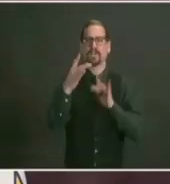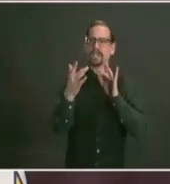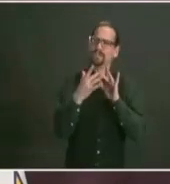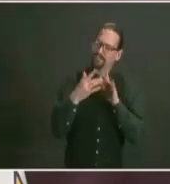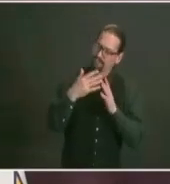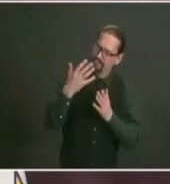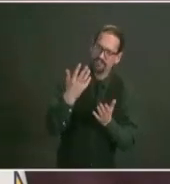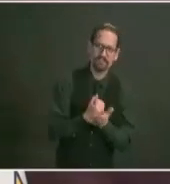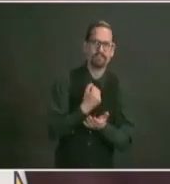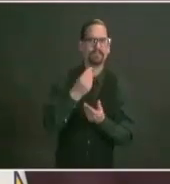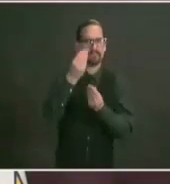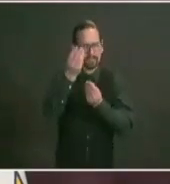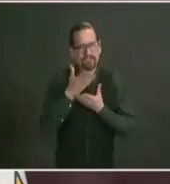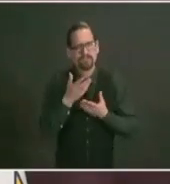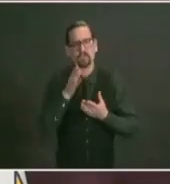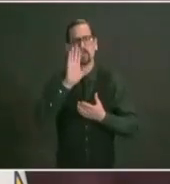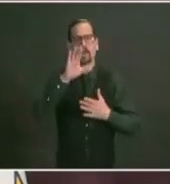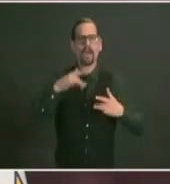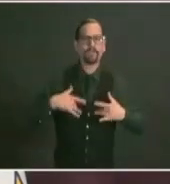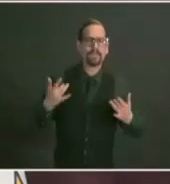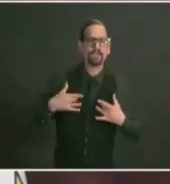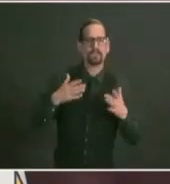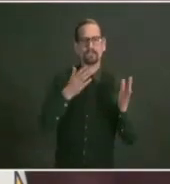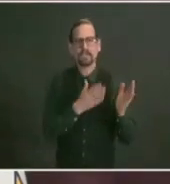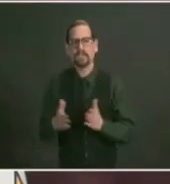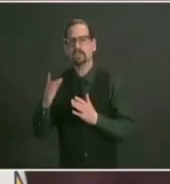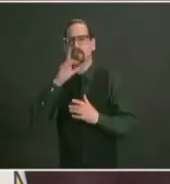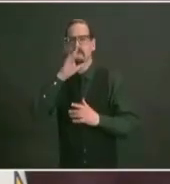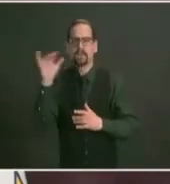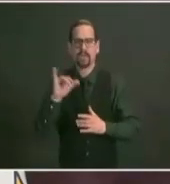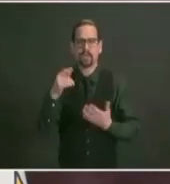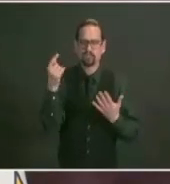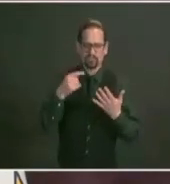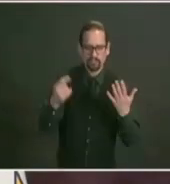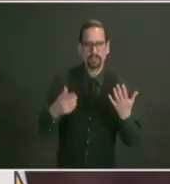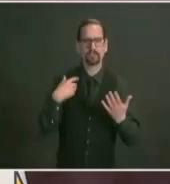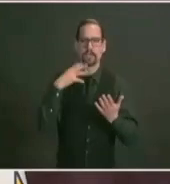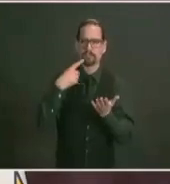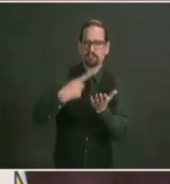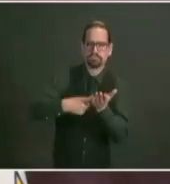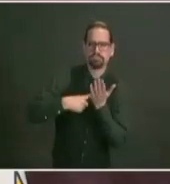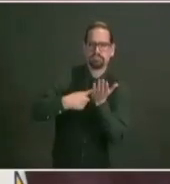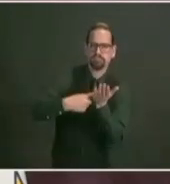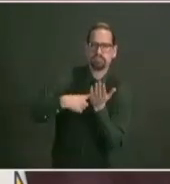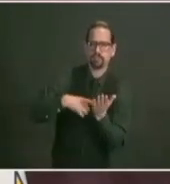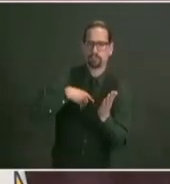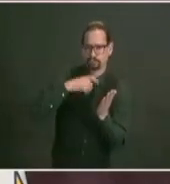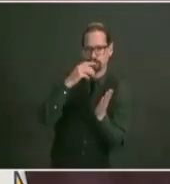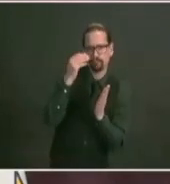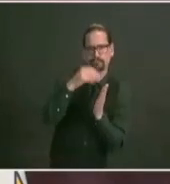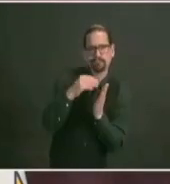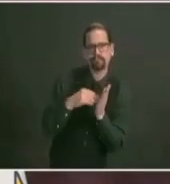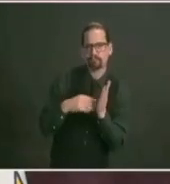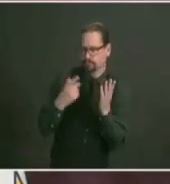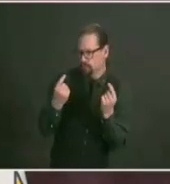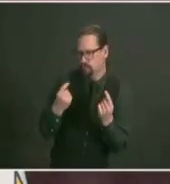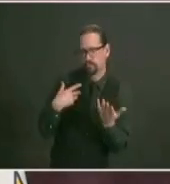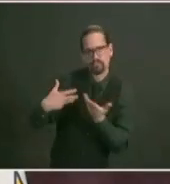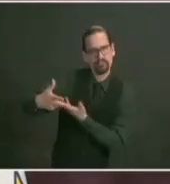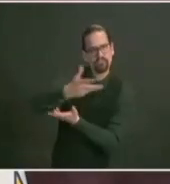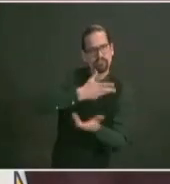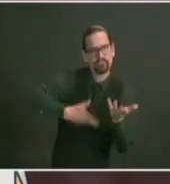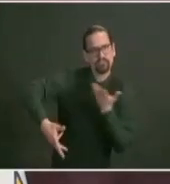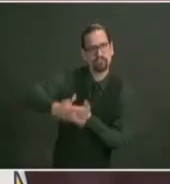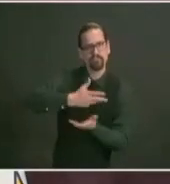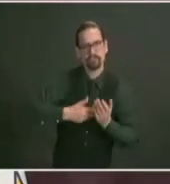do the same and contact dbr we're very pleased that we're looking to the future at this point in time